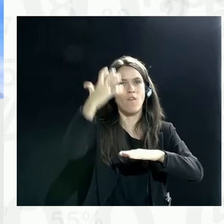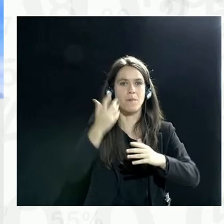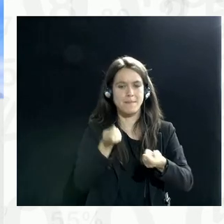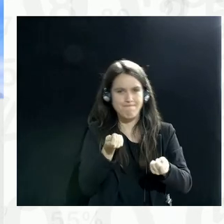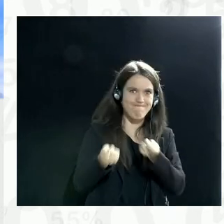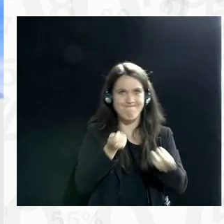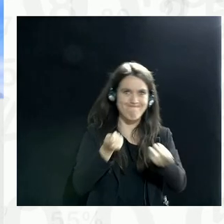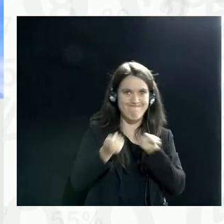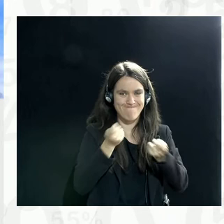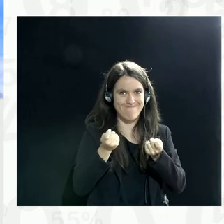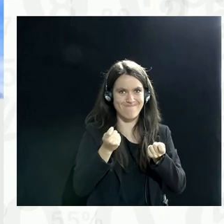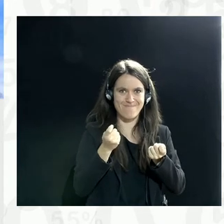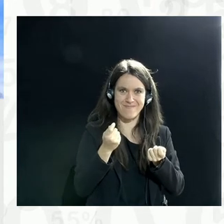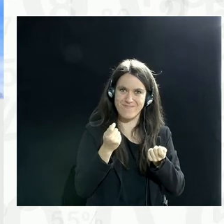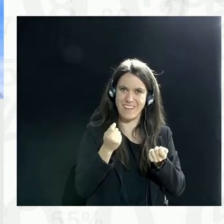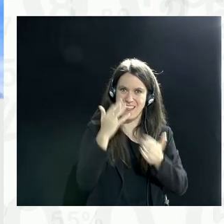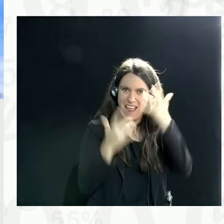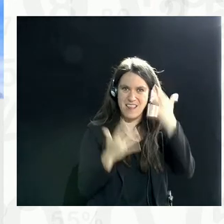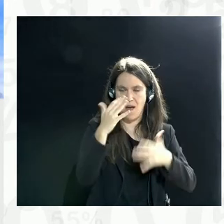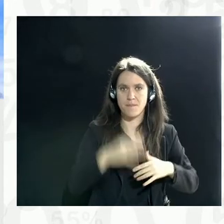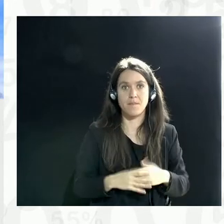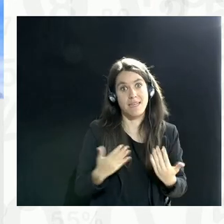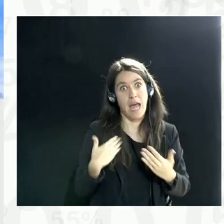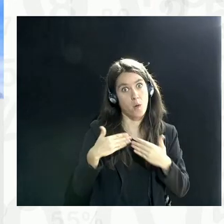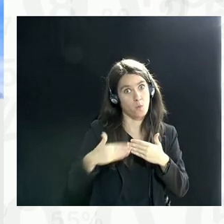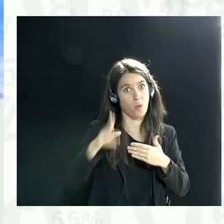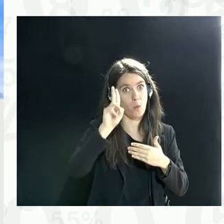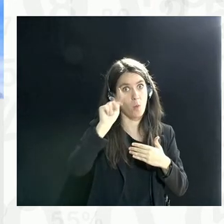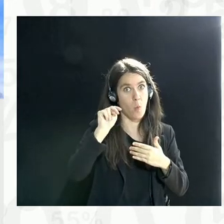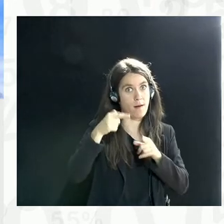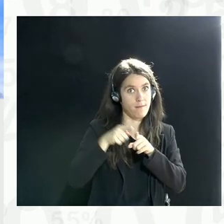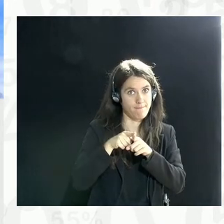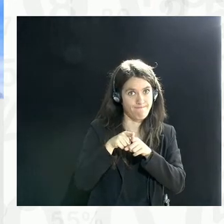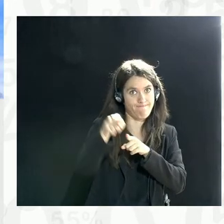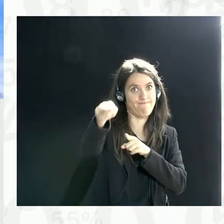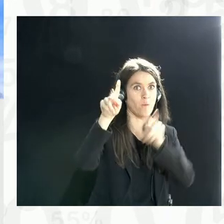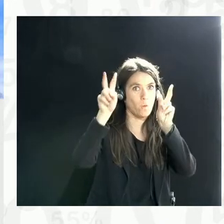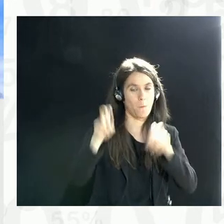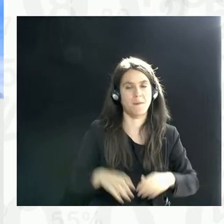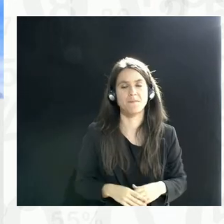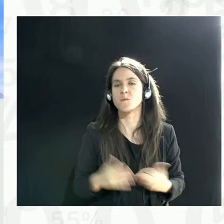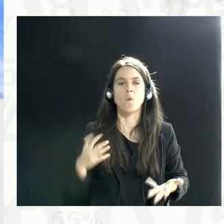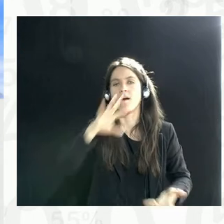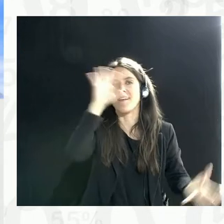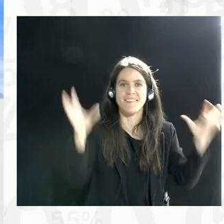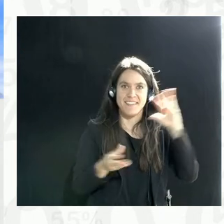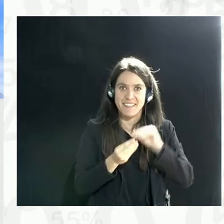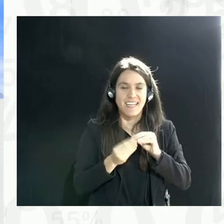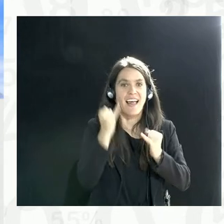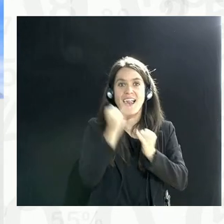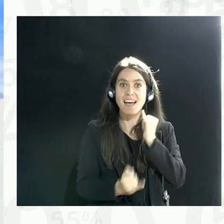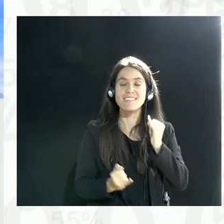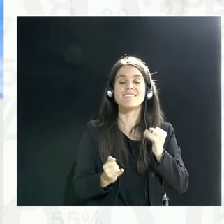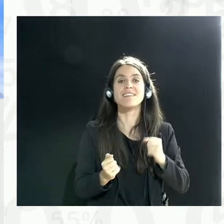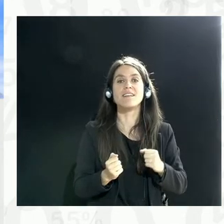by the way, is a very important work stream at the UN right now. So, in conclusion, I am going to leave comments about